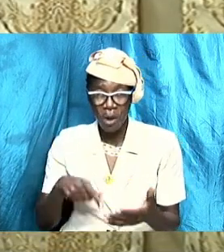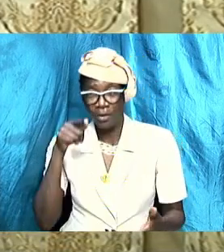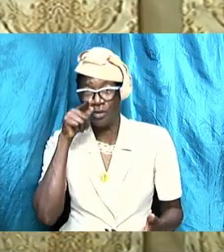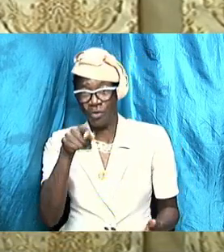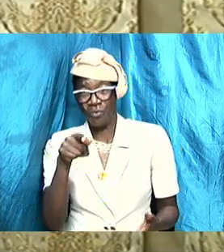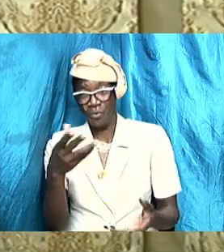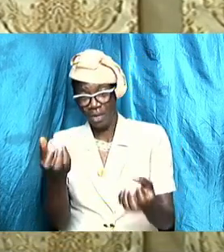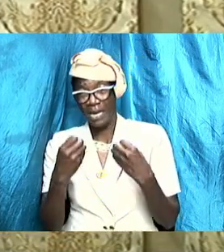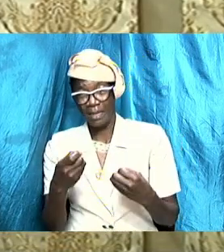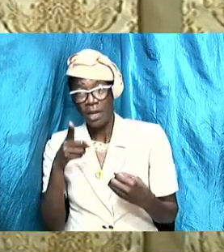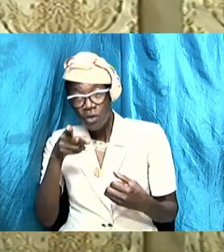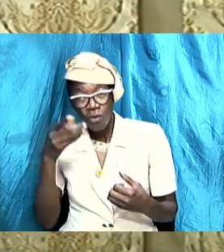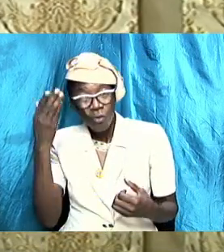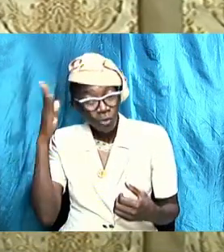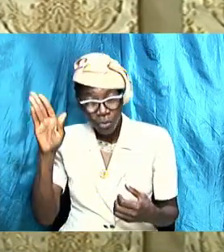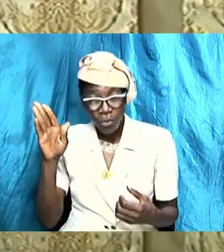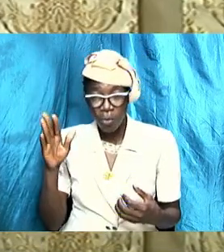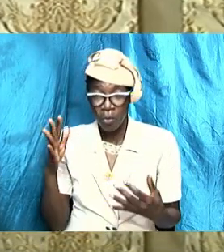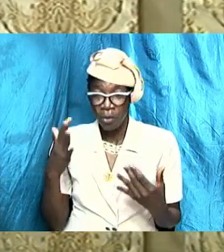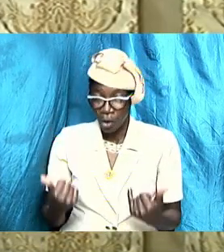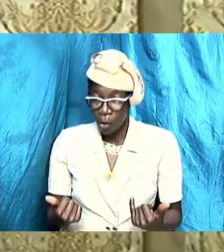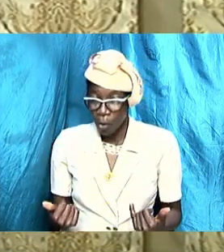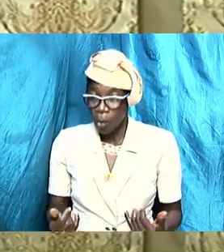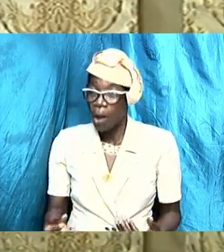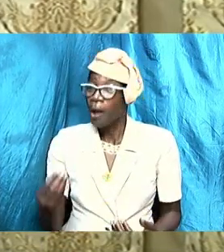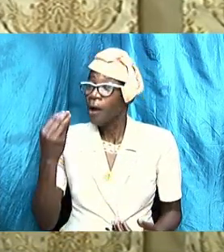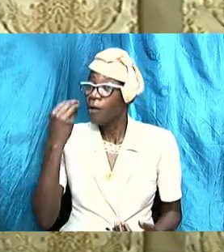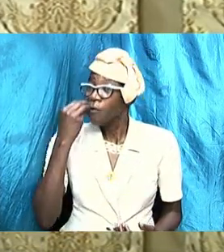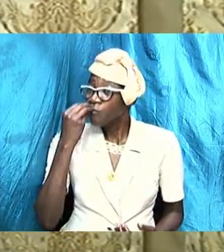you don't even know how food come in the house and you're a man